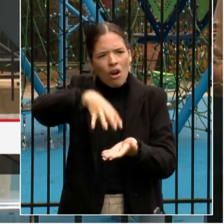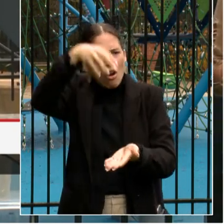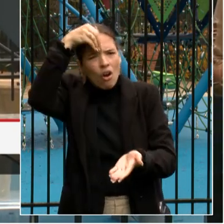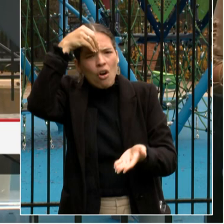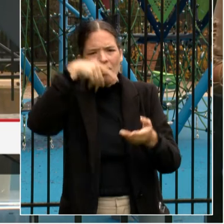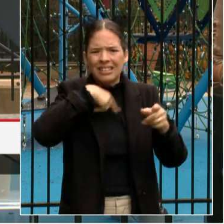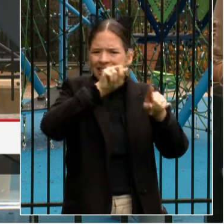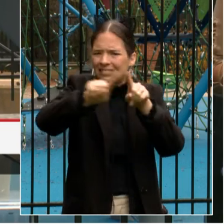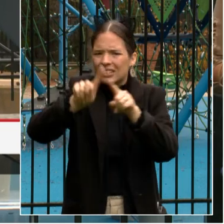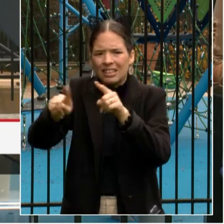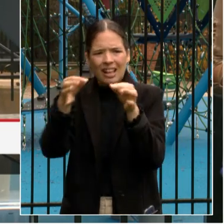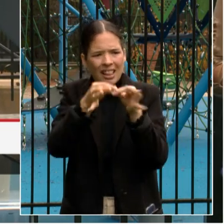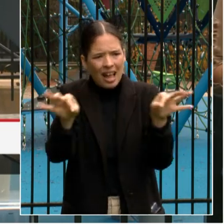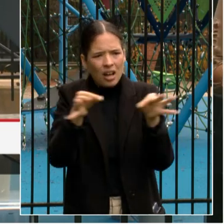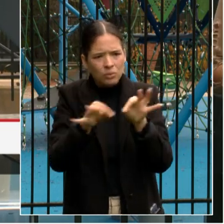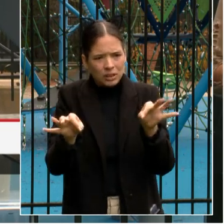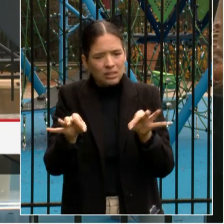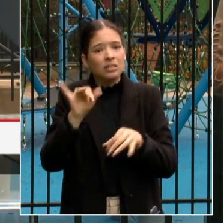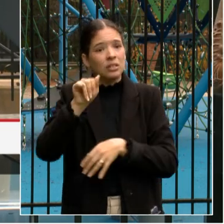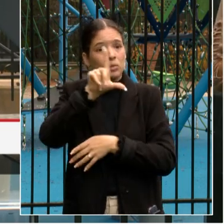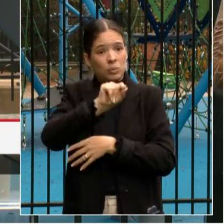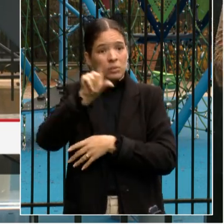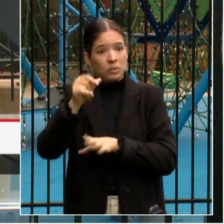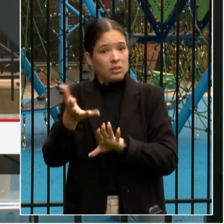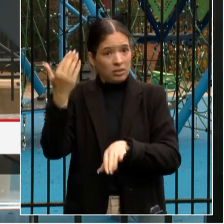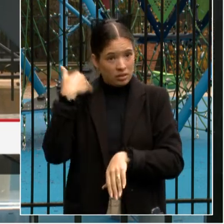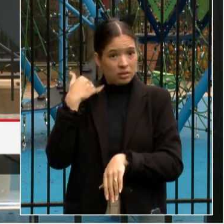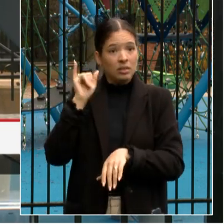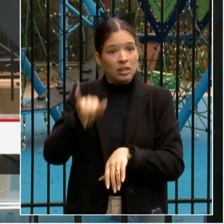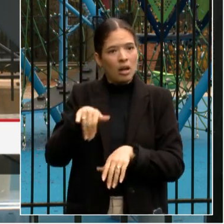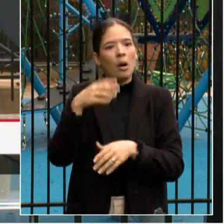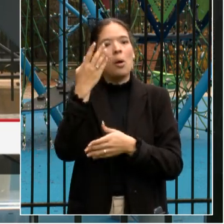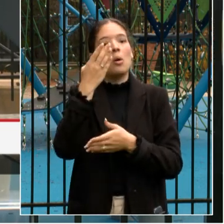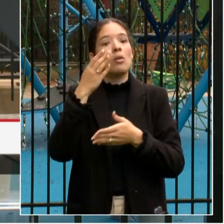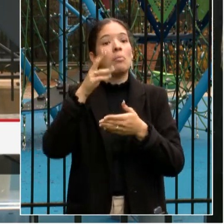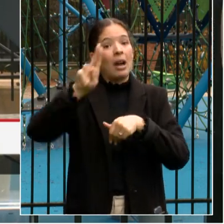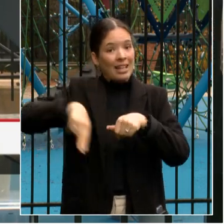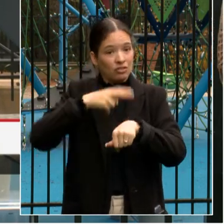we are voted a National Blue Ribbon School, a prestigious